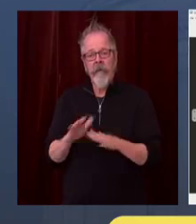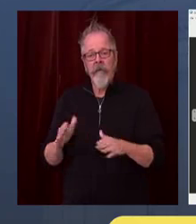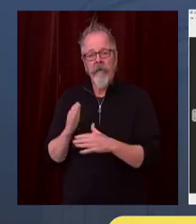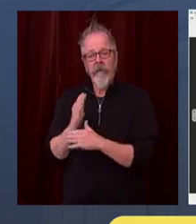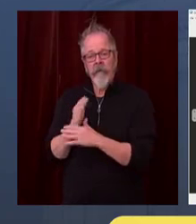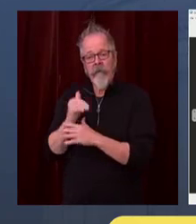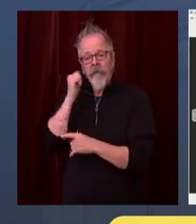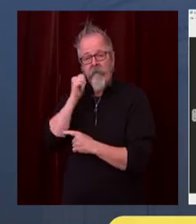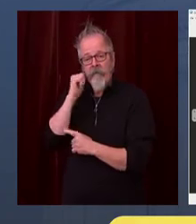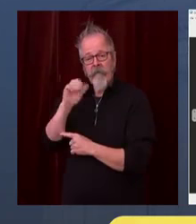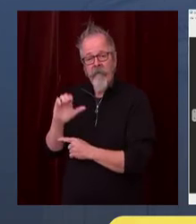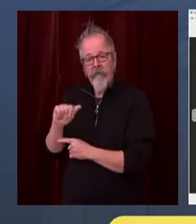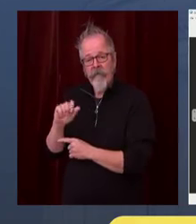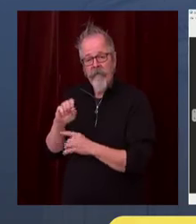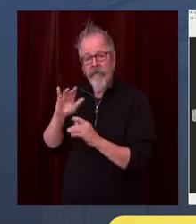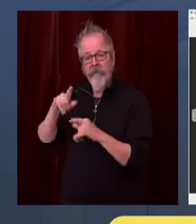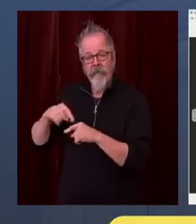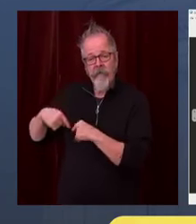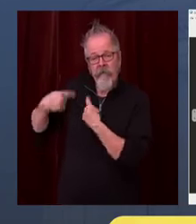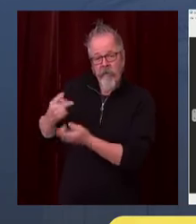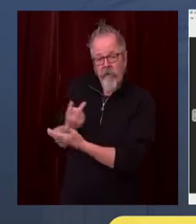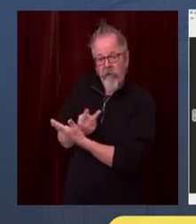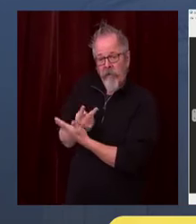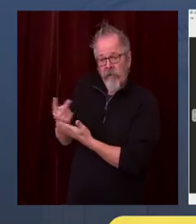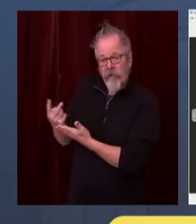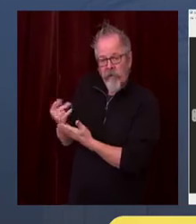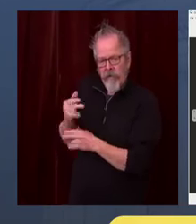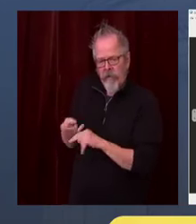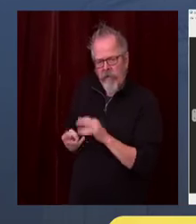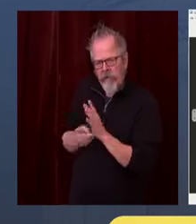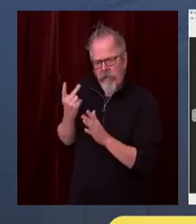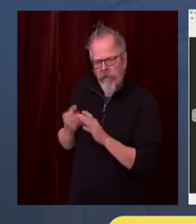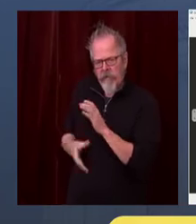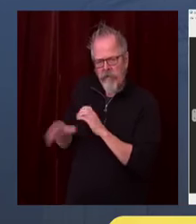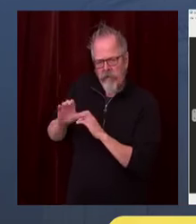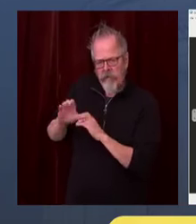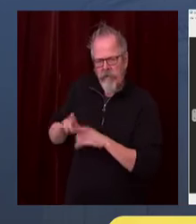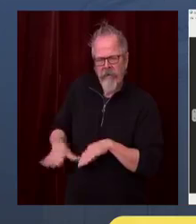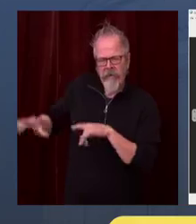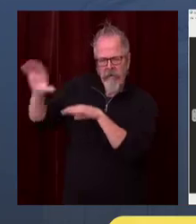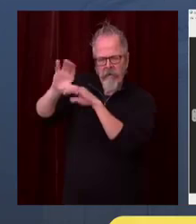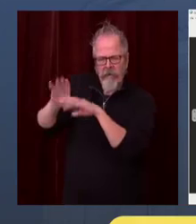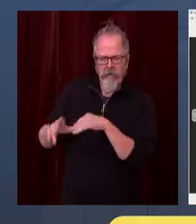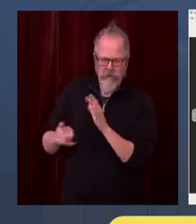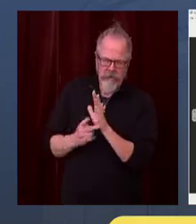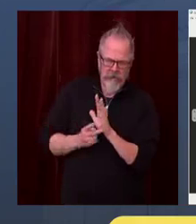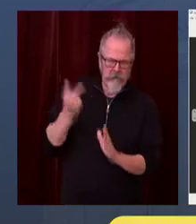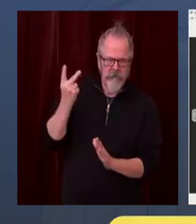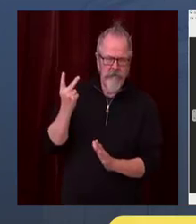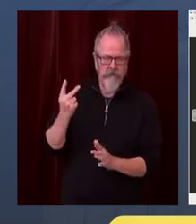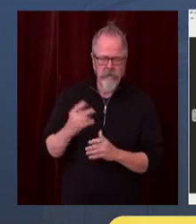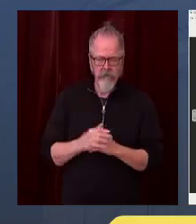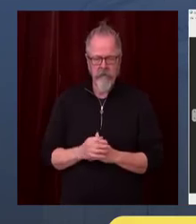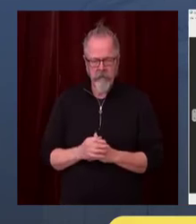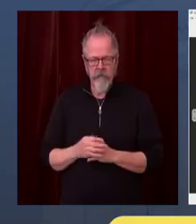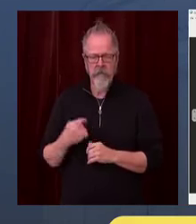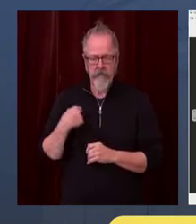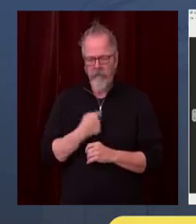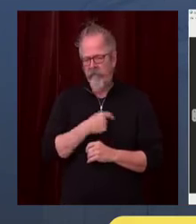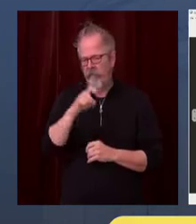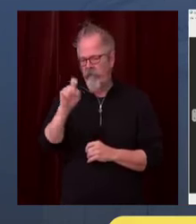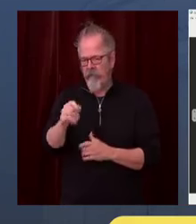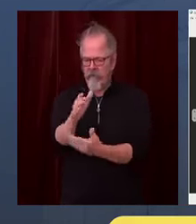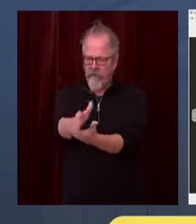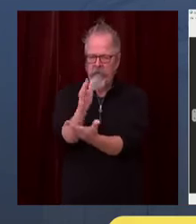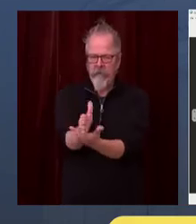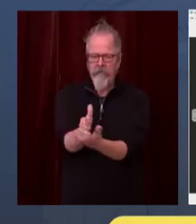We have to get this under control or our medical system will soon be overwhelmed. More people will get